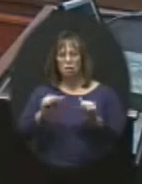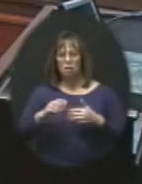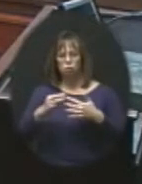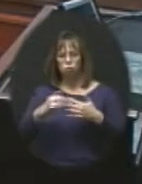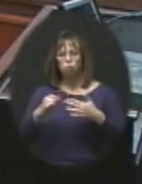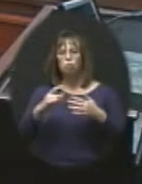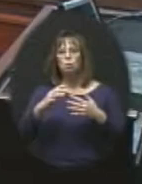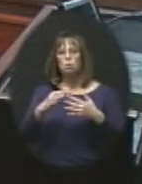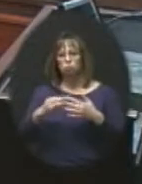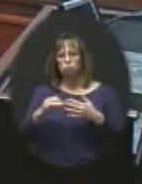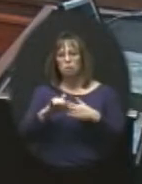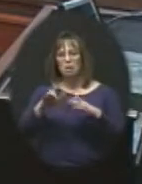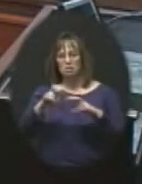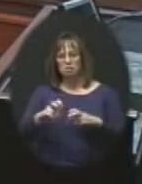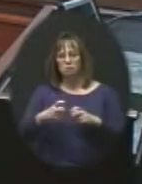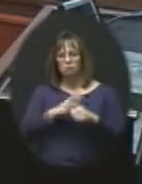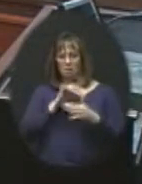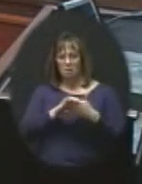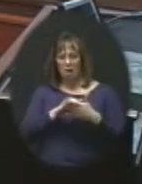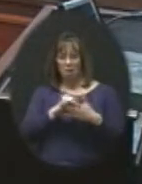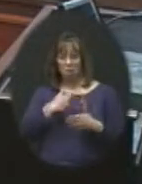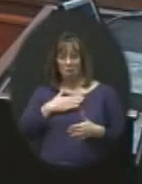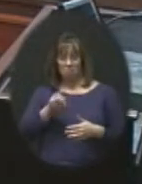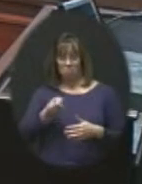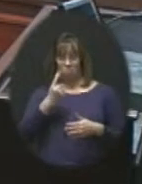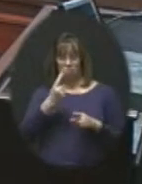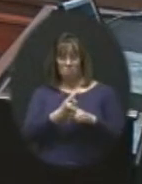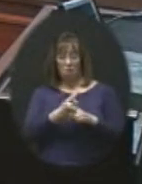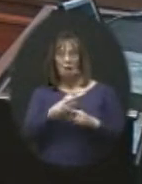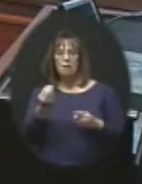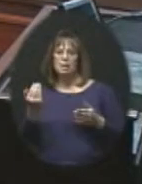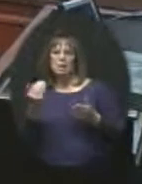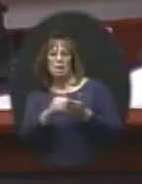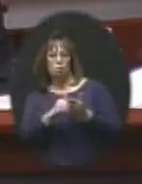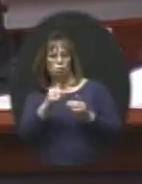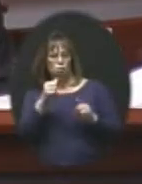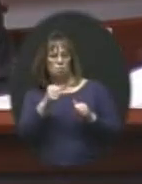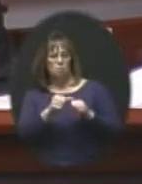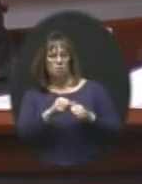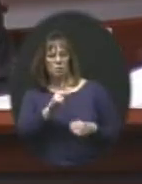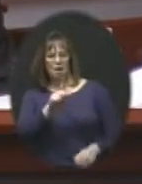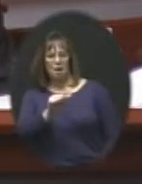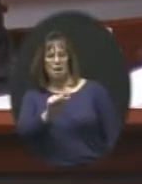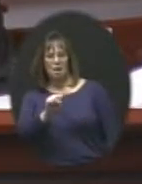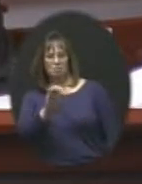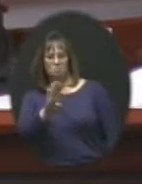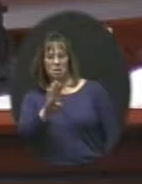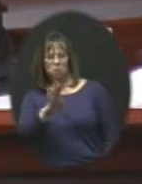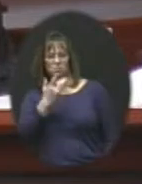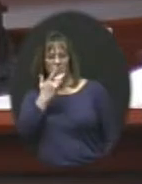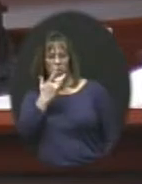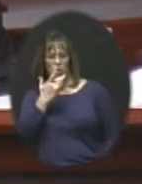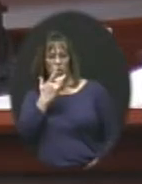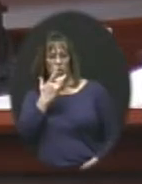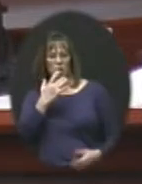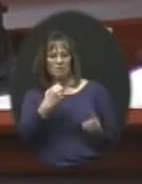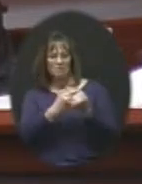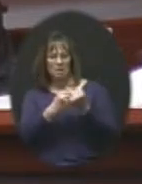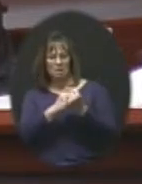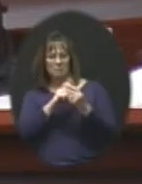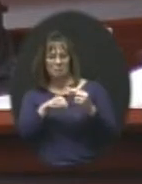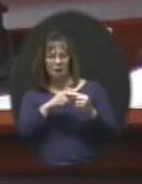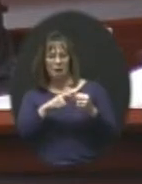to choose those assessments from that standpoint. And that's my understanding, correct? And again, keep in mind this is KASB's preferred stance about